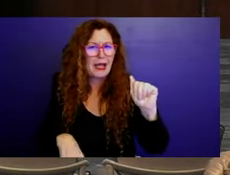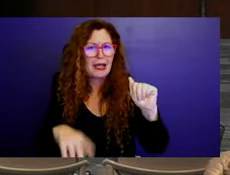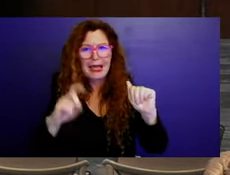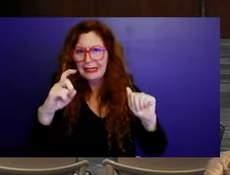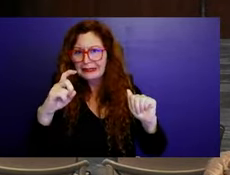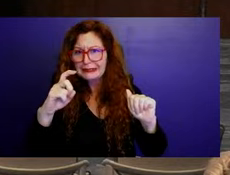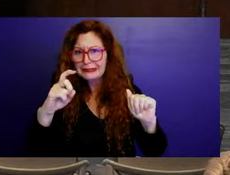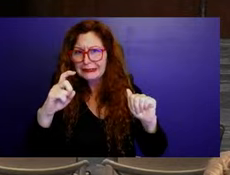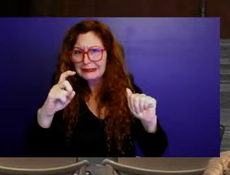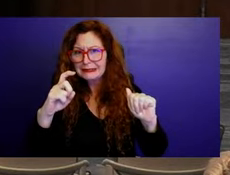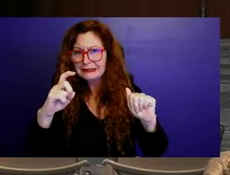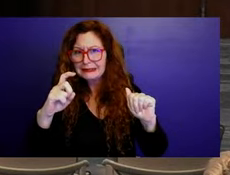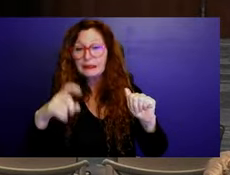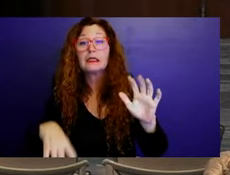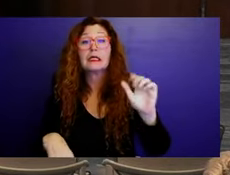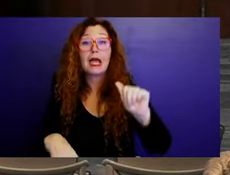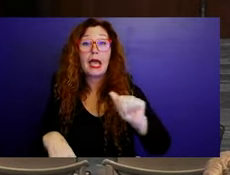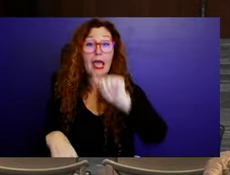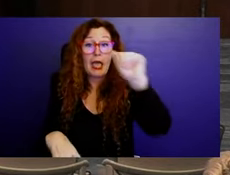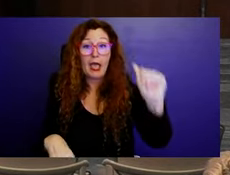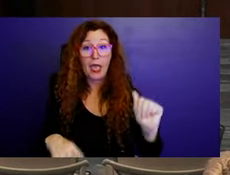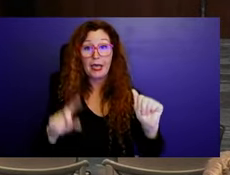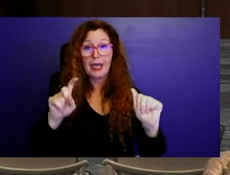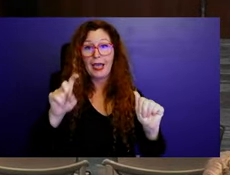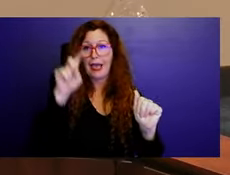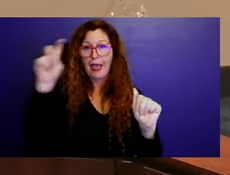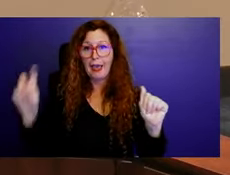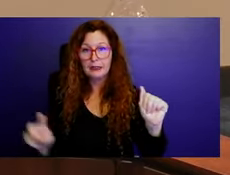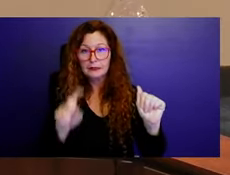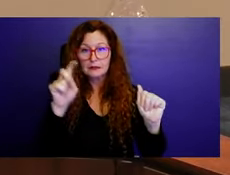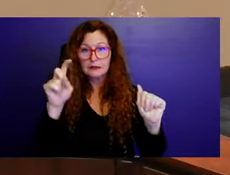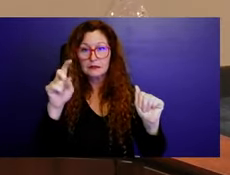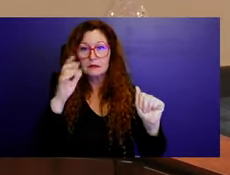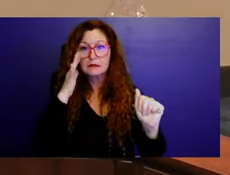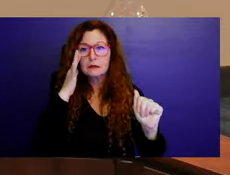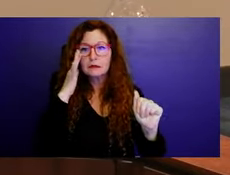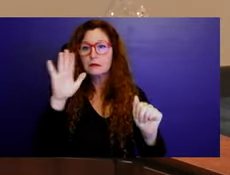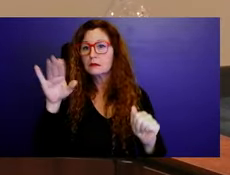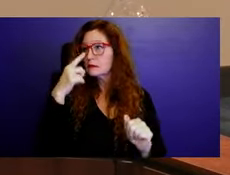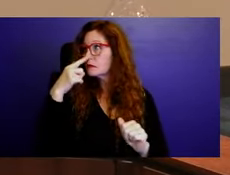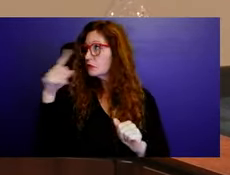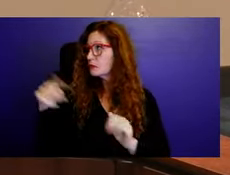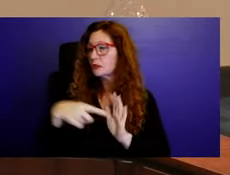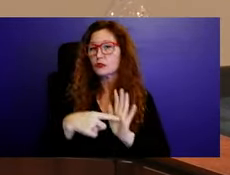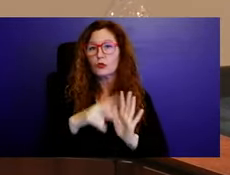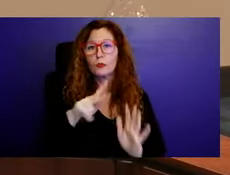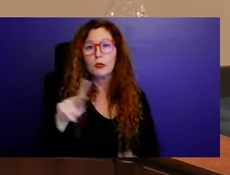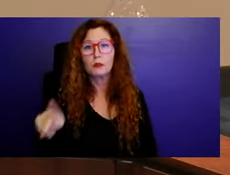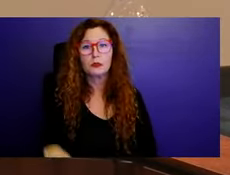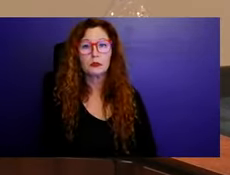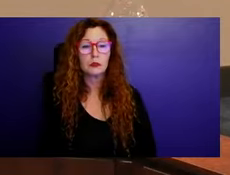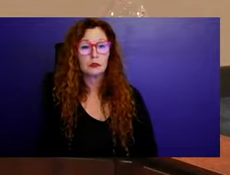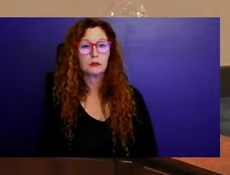areas and X areas. So a areas, can I get it to bring back the presentation? I don't, I don't know what I pressed. Um, the a